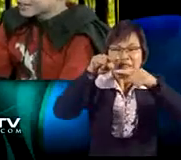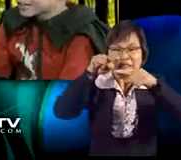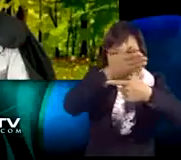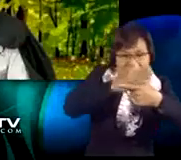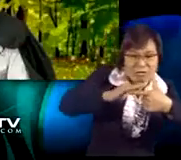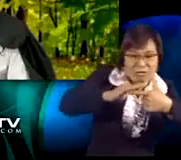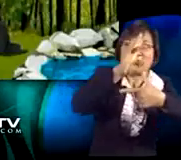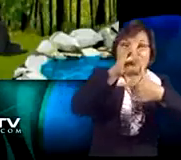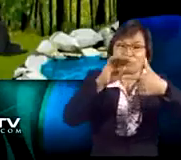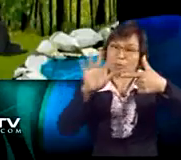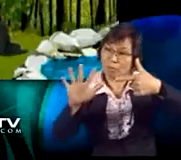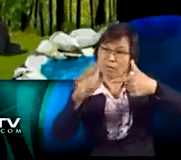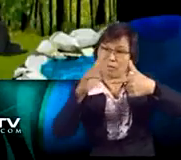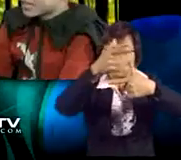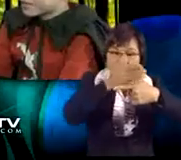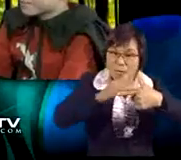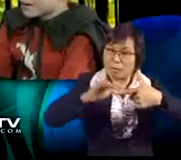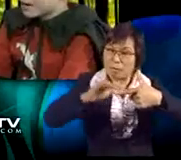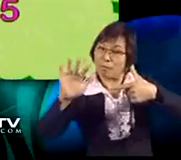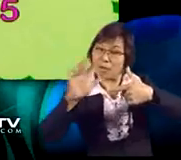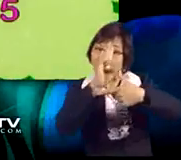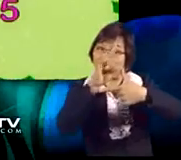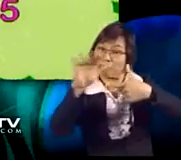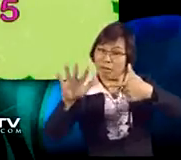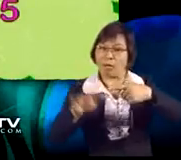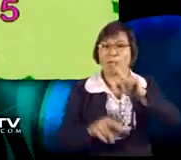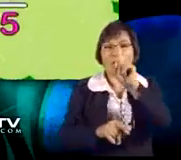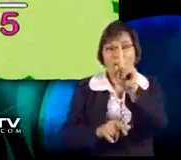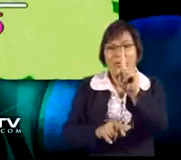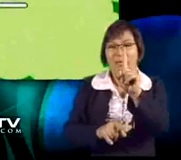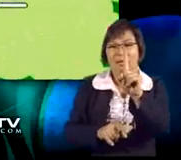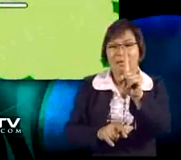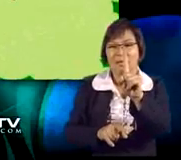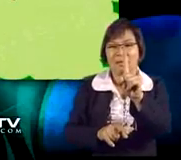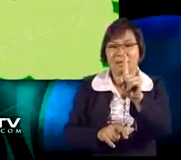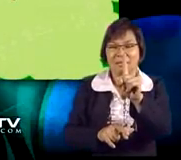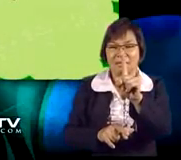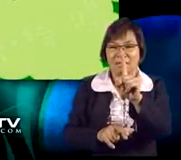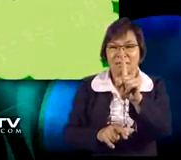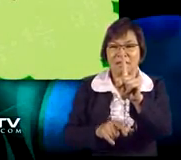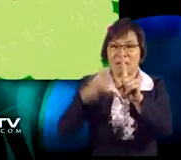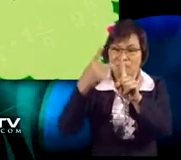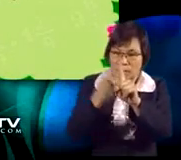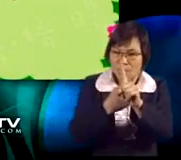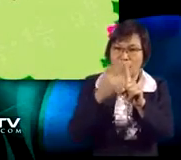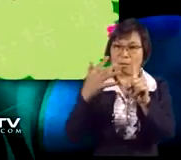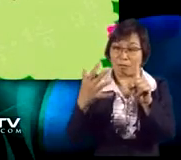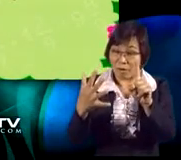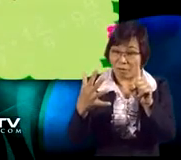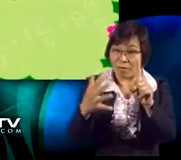fraction. We must divide the 7 by 5. We put 1 on top.